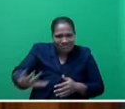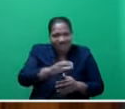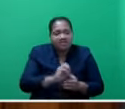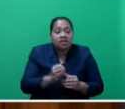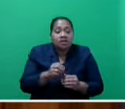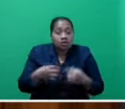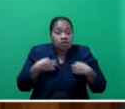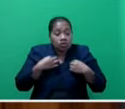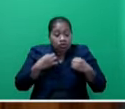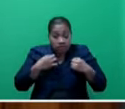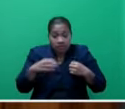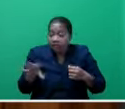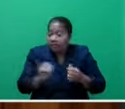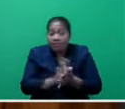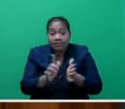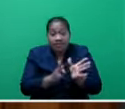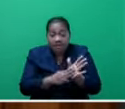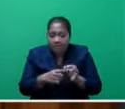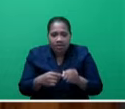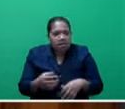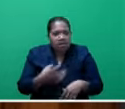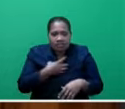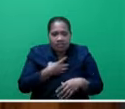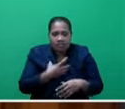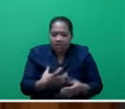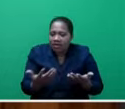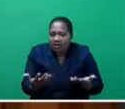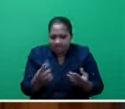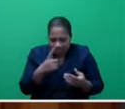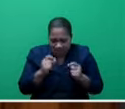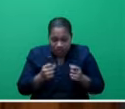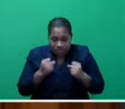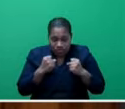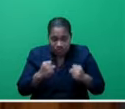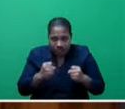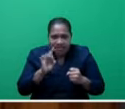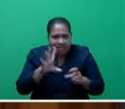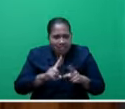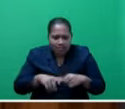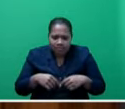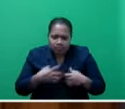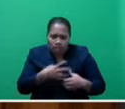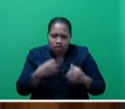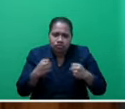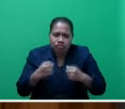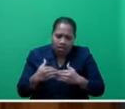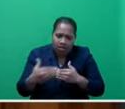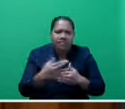from hemp is more durable and cost-efficient, even being 10 times stronger than cotton and polyester.